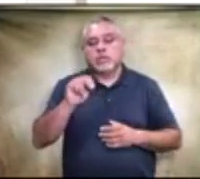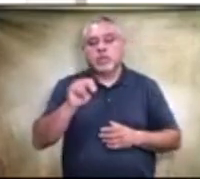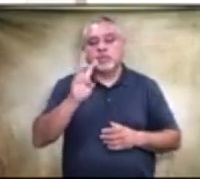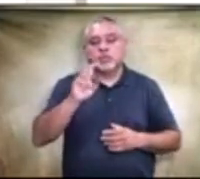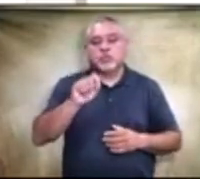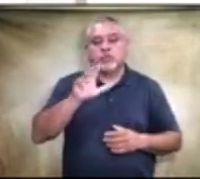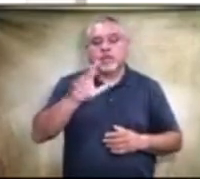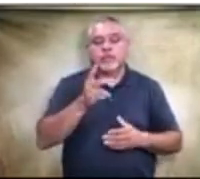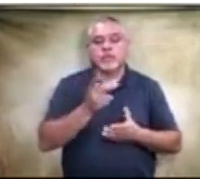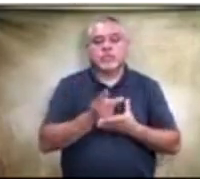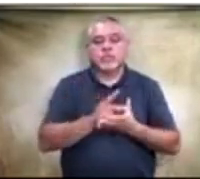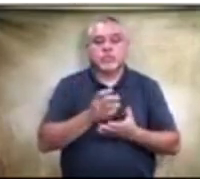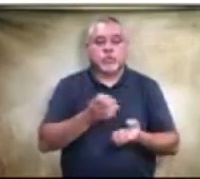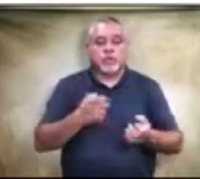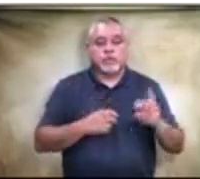equipment do i have a second